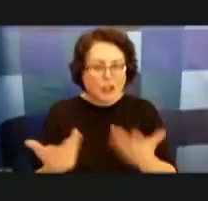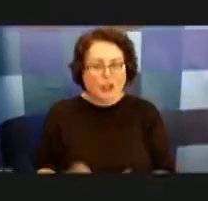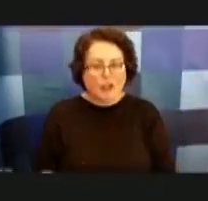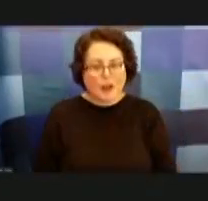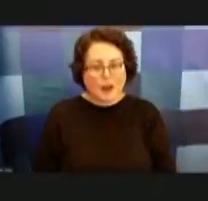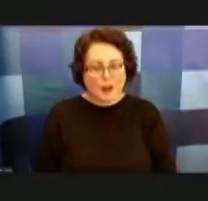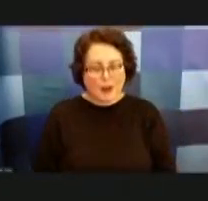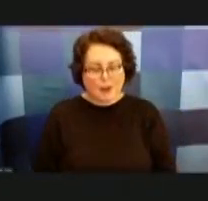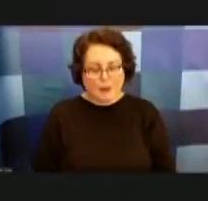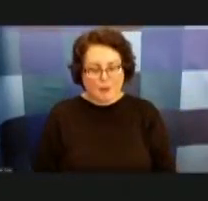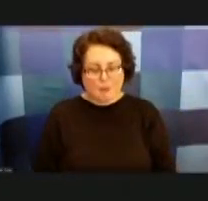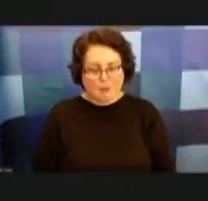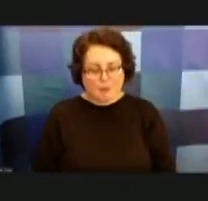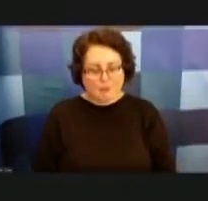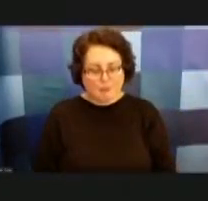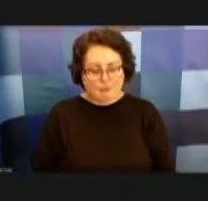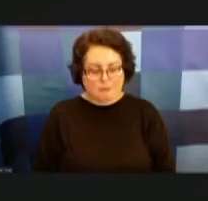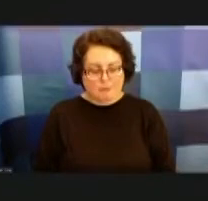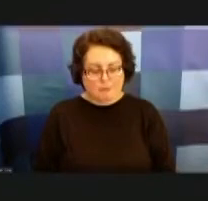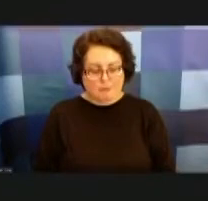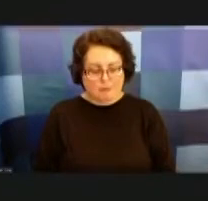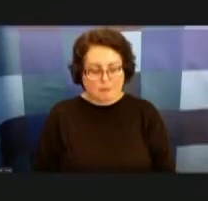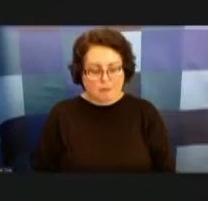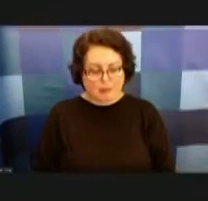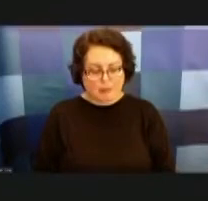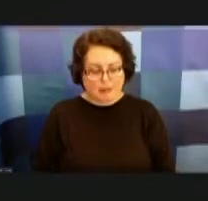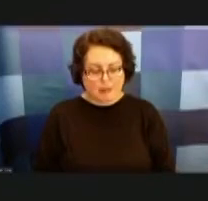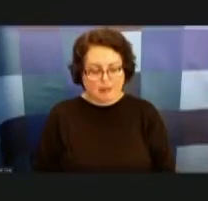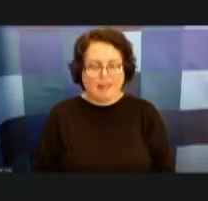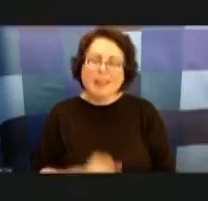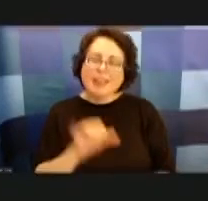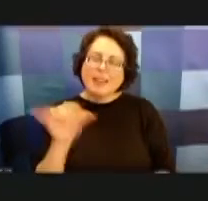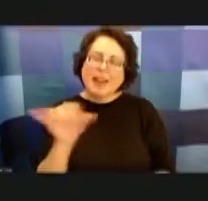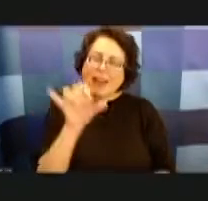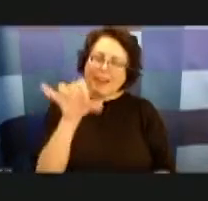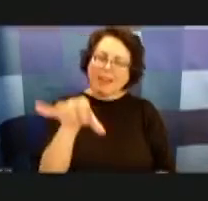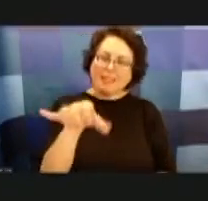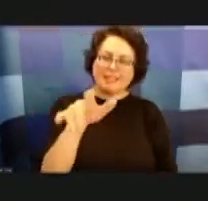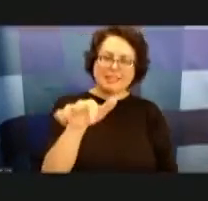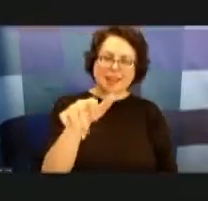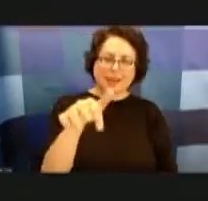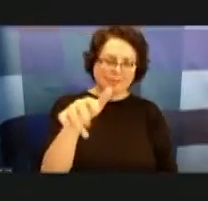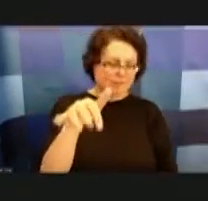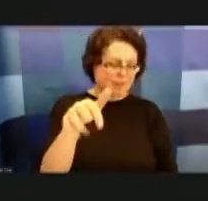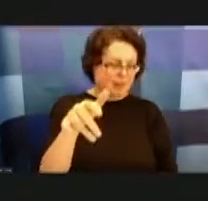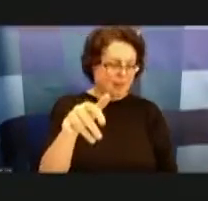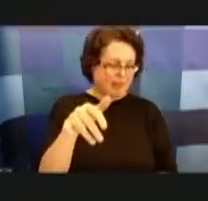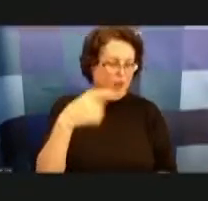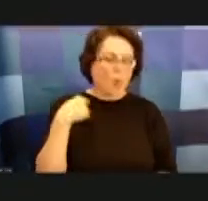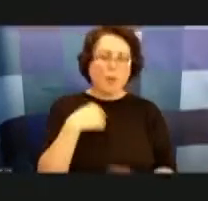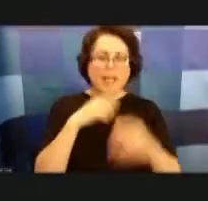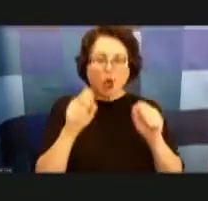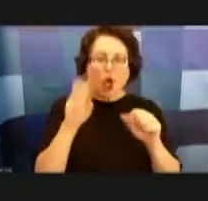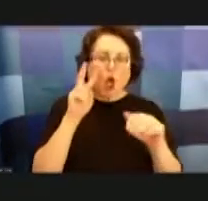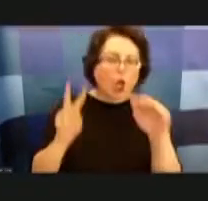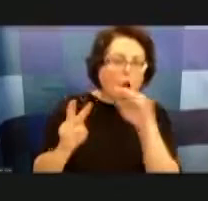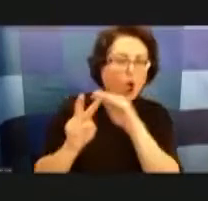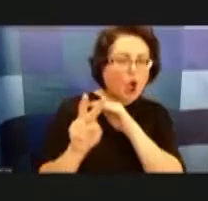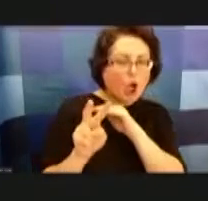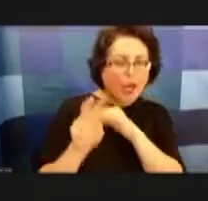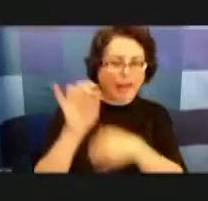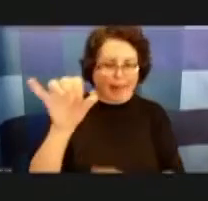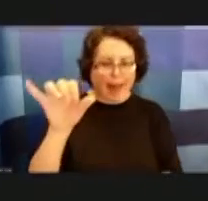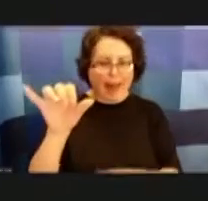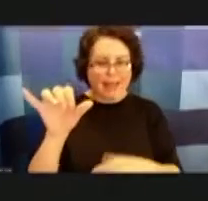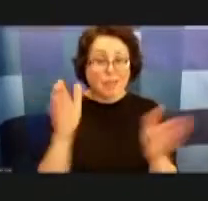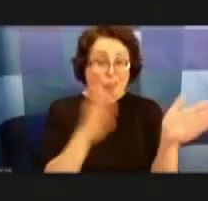there can then be the that that kind of um anticipatory work done to to prepare for